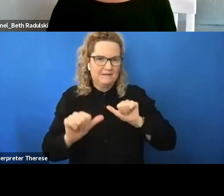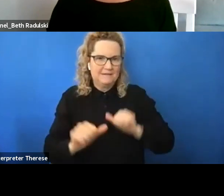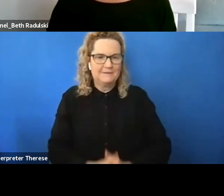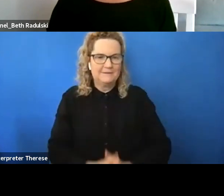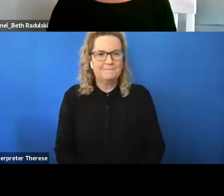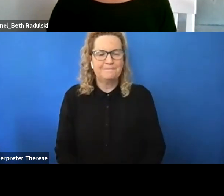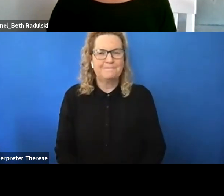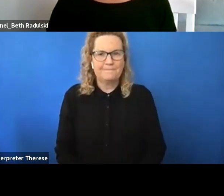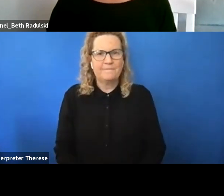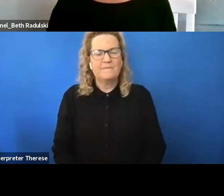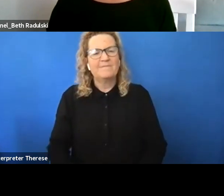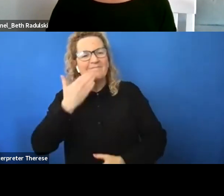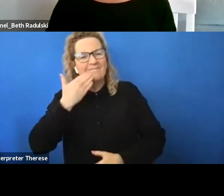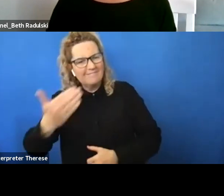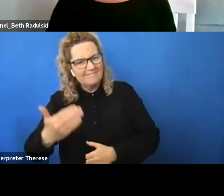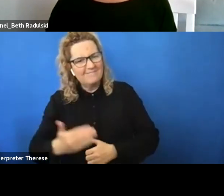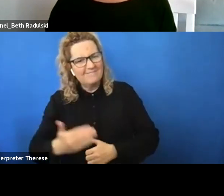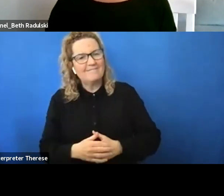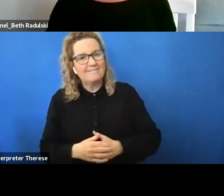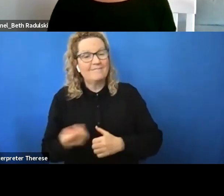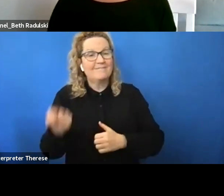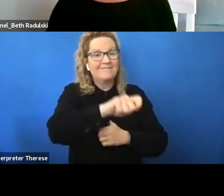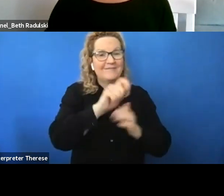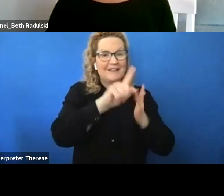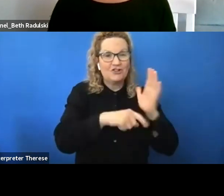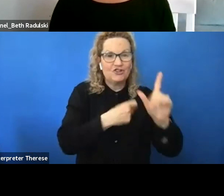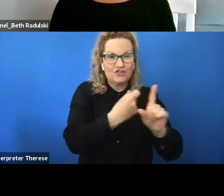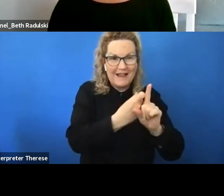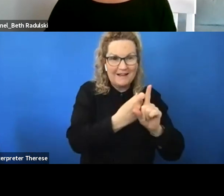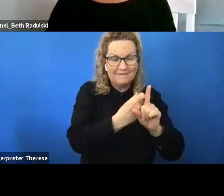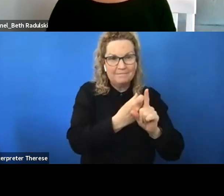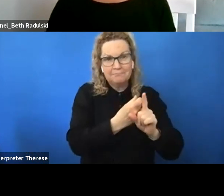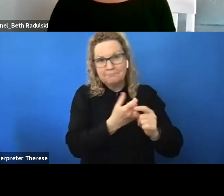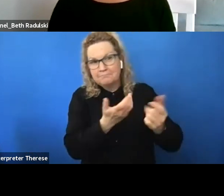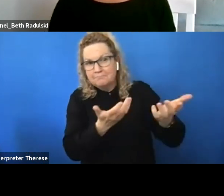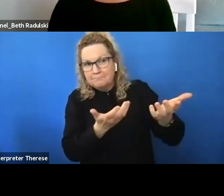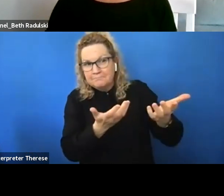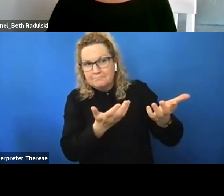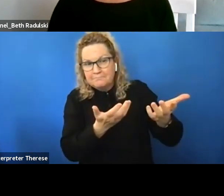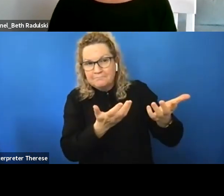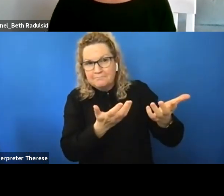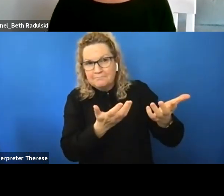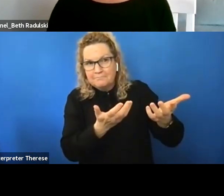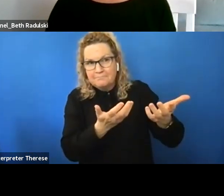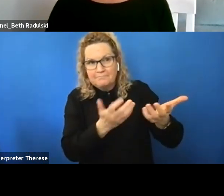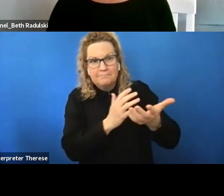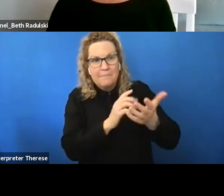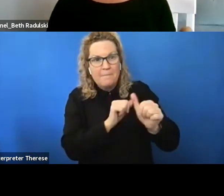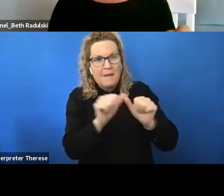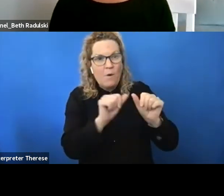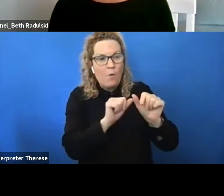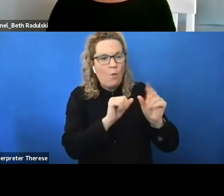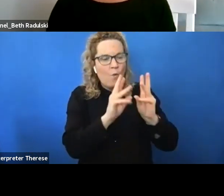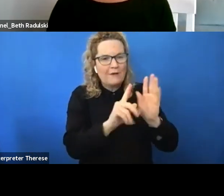thanks anthony and jack what what are your thoughts on how best to be represented in policy and practice